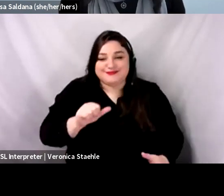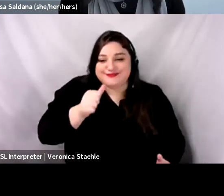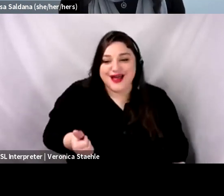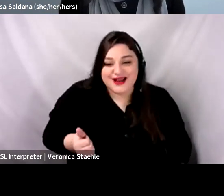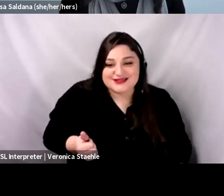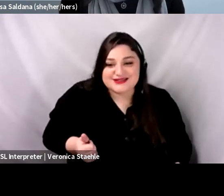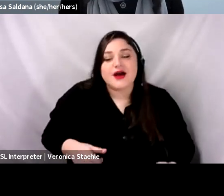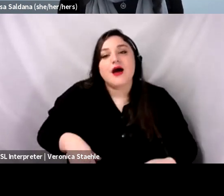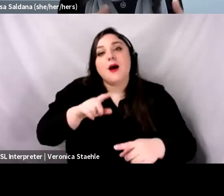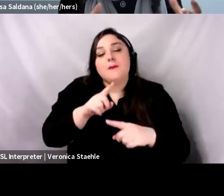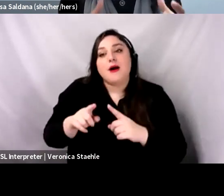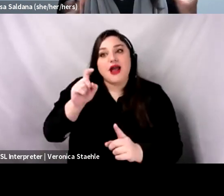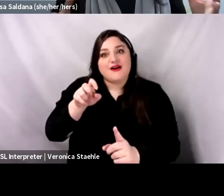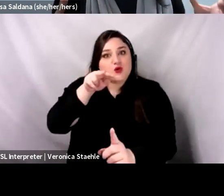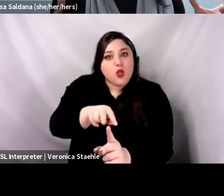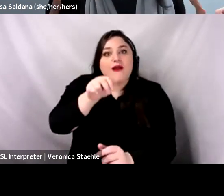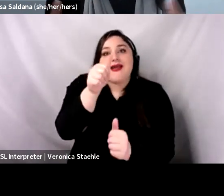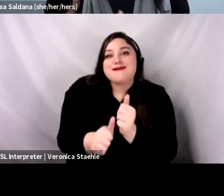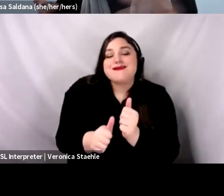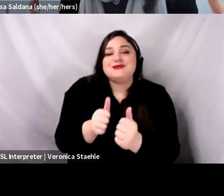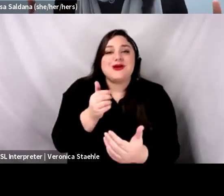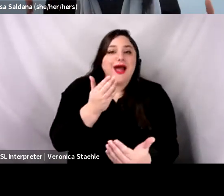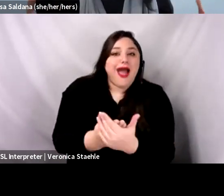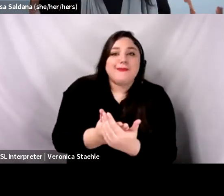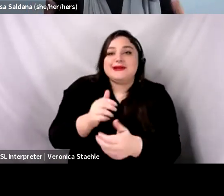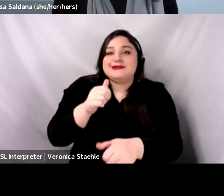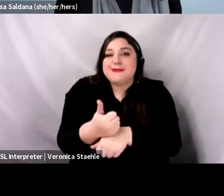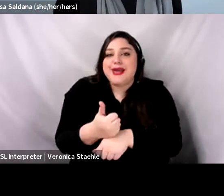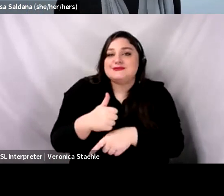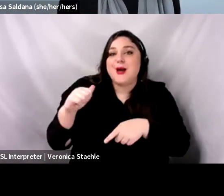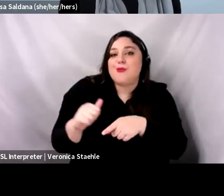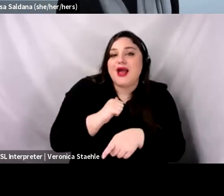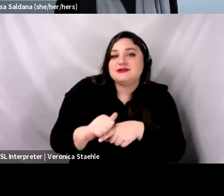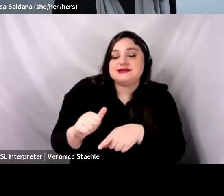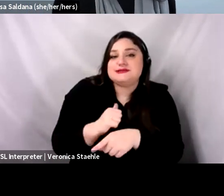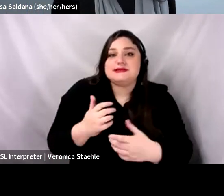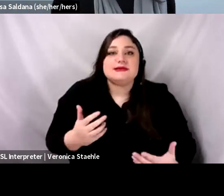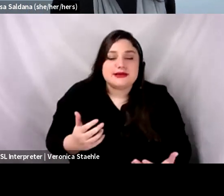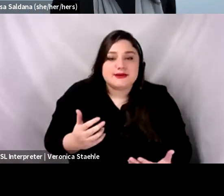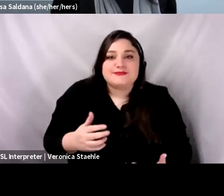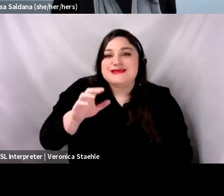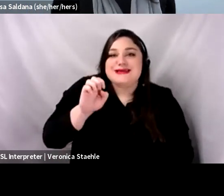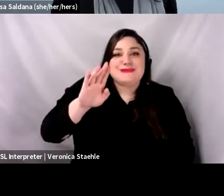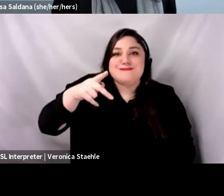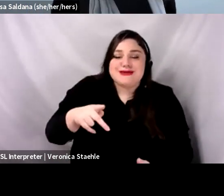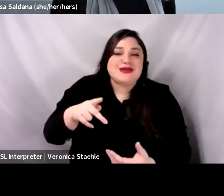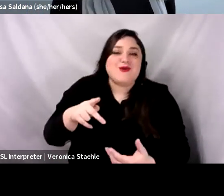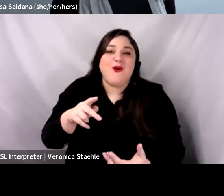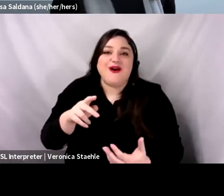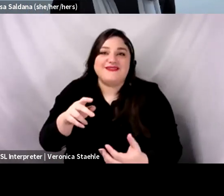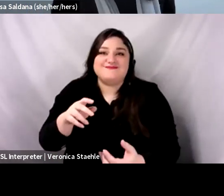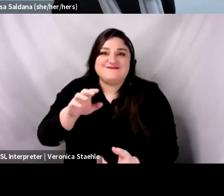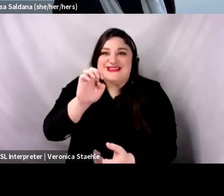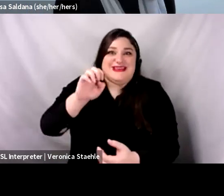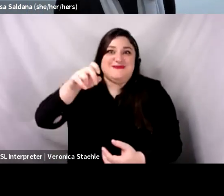-based practice or per, even if it's not an EBP, per practice, let's just say. Um, we absolutely have done that for,